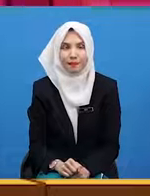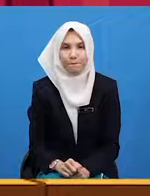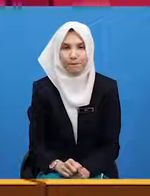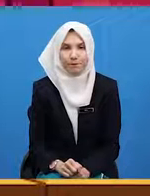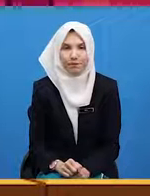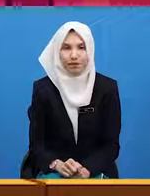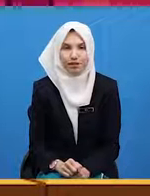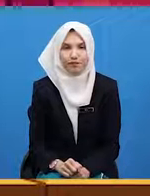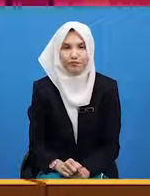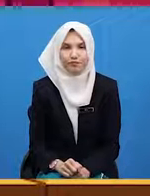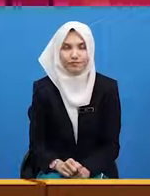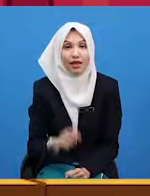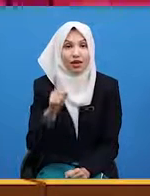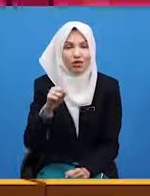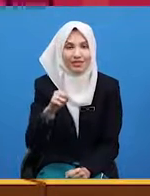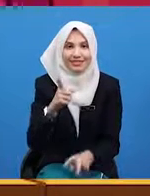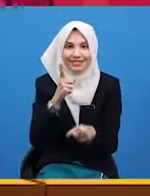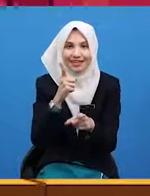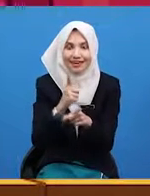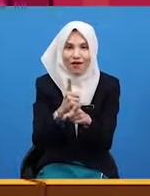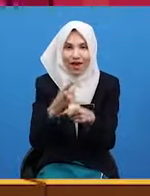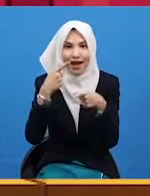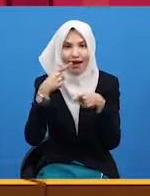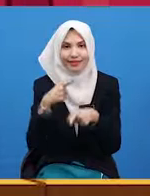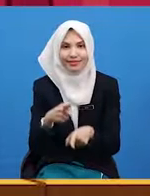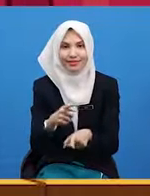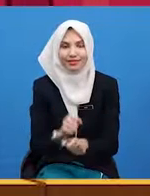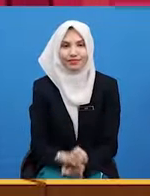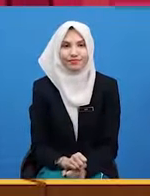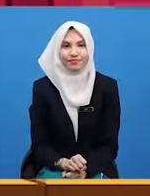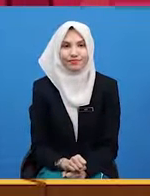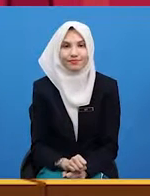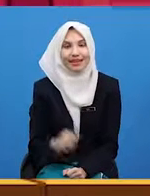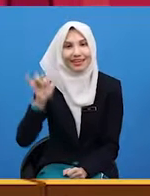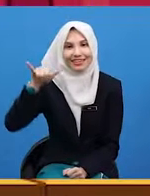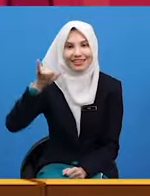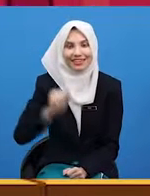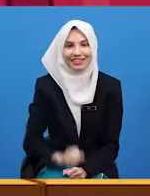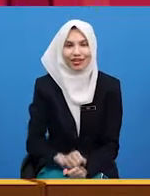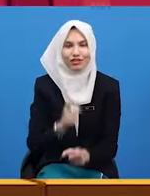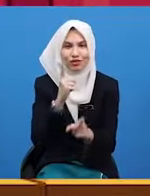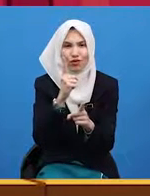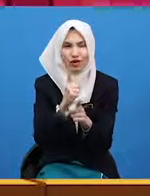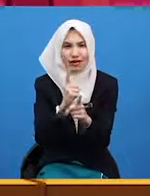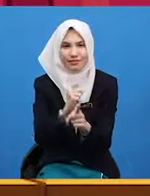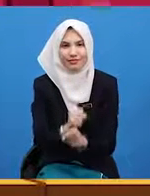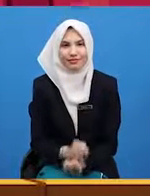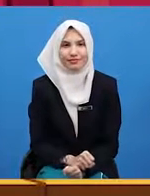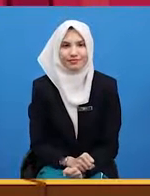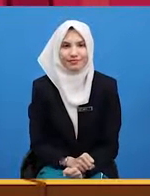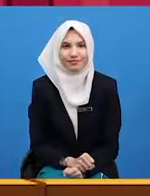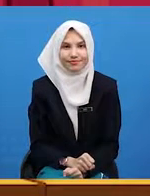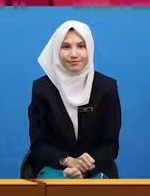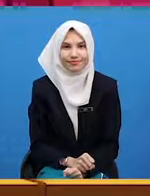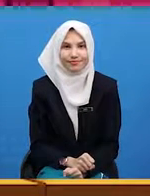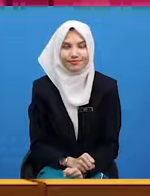It's 7 B the correct answer Yes, you are absolutely correct